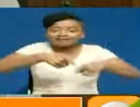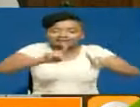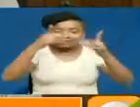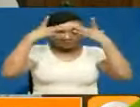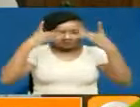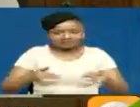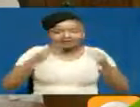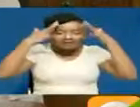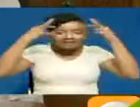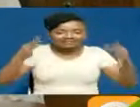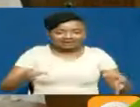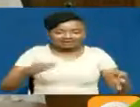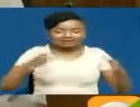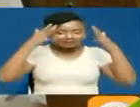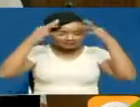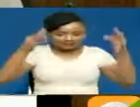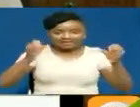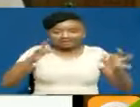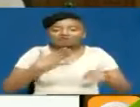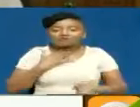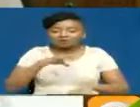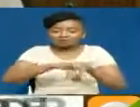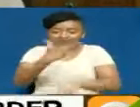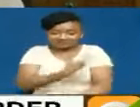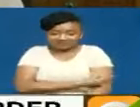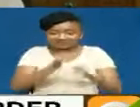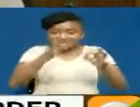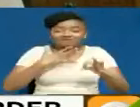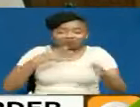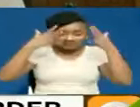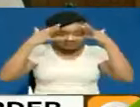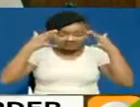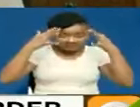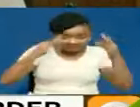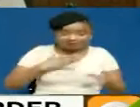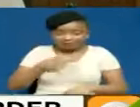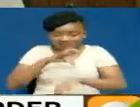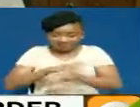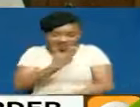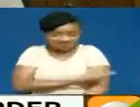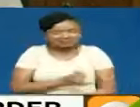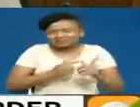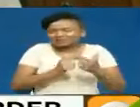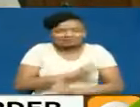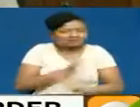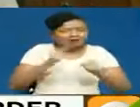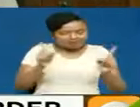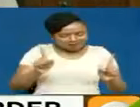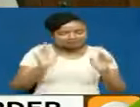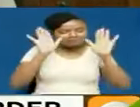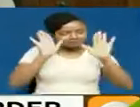want to take or not. But I truly, truly would encourage, especially